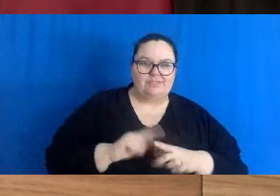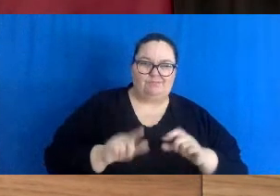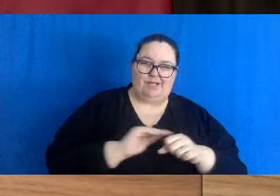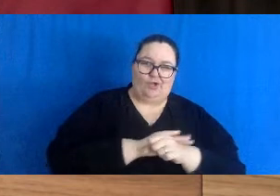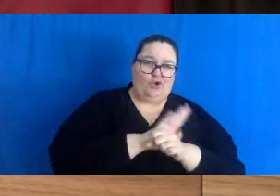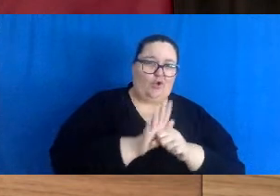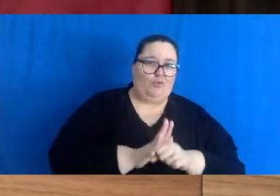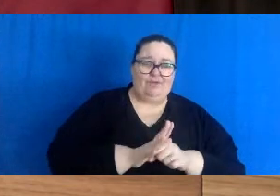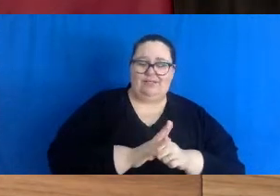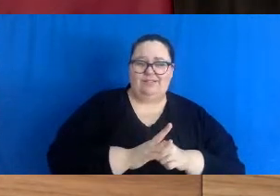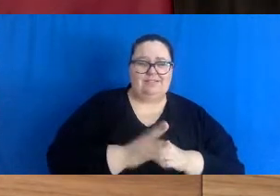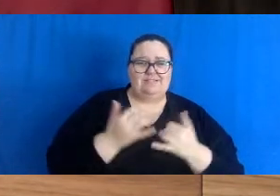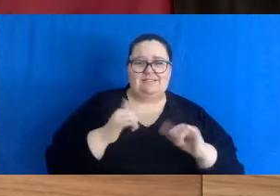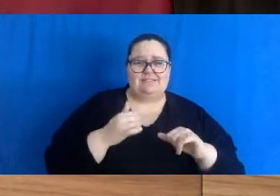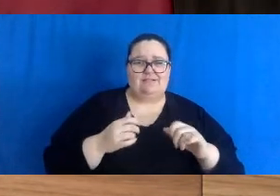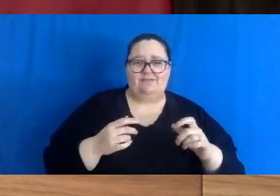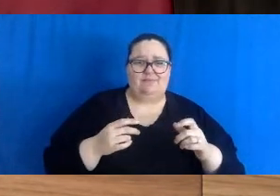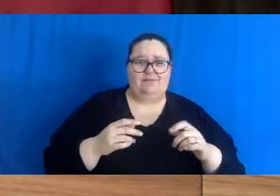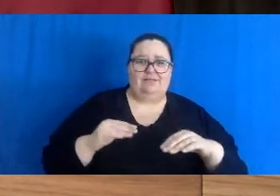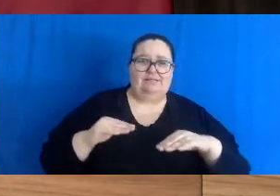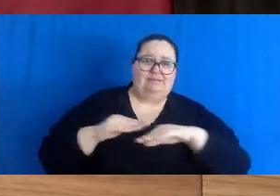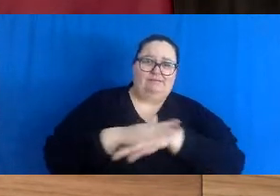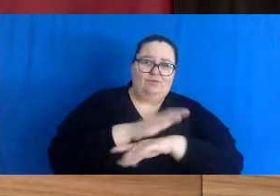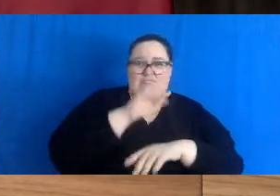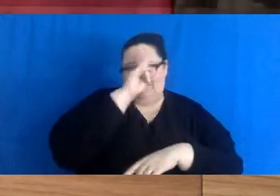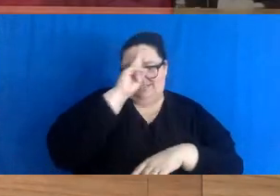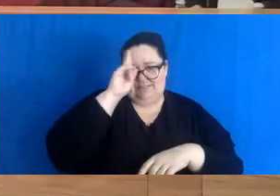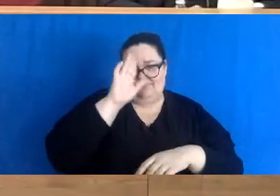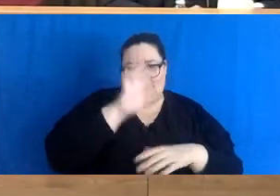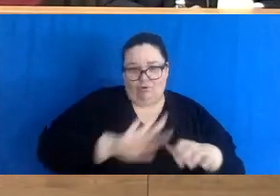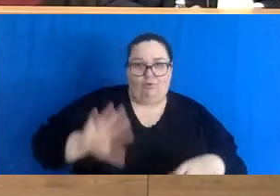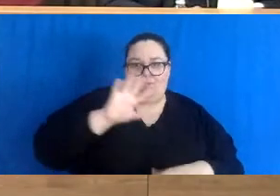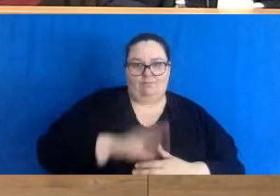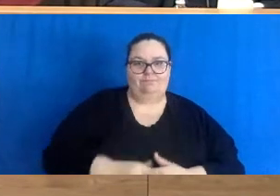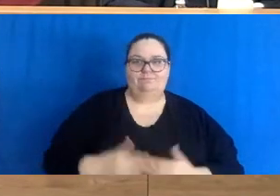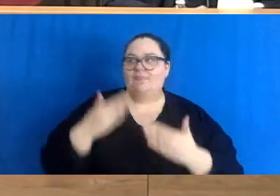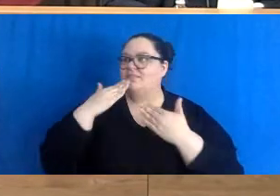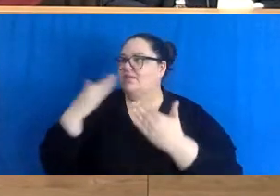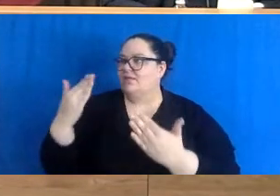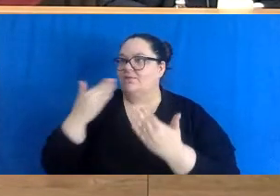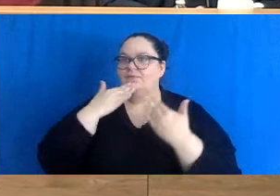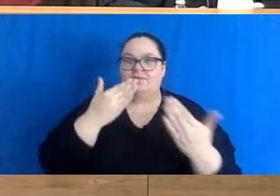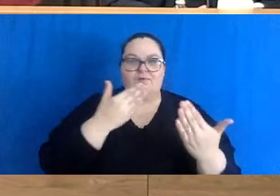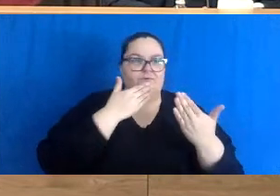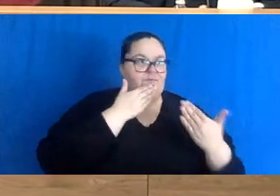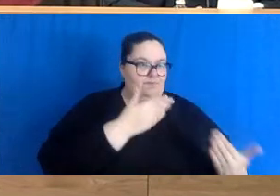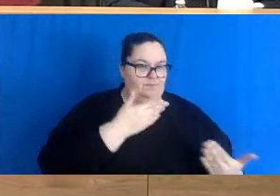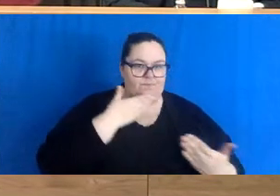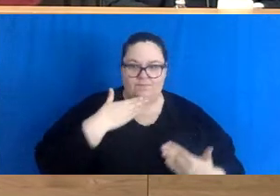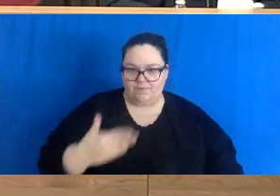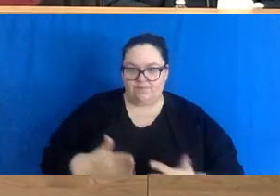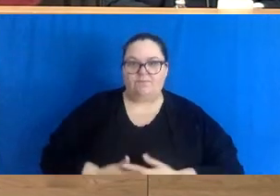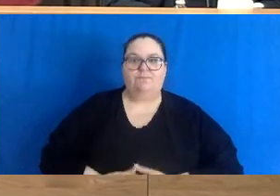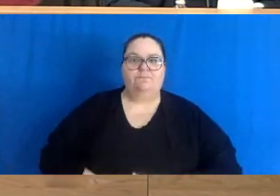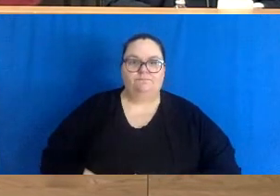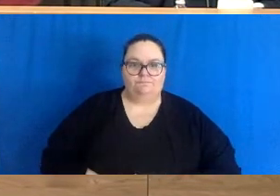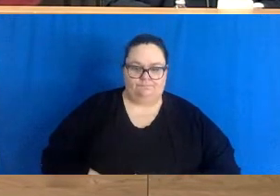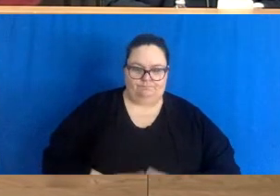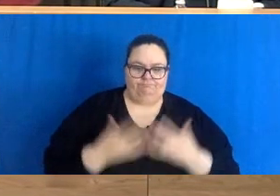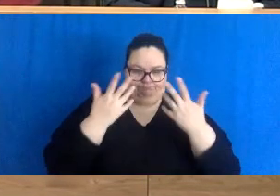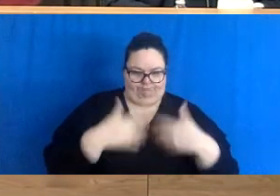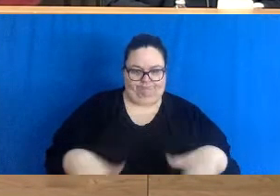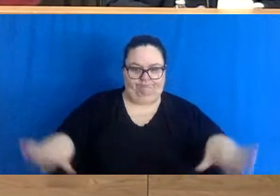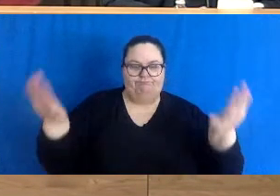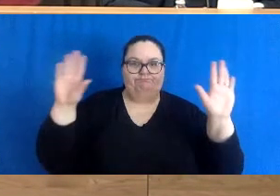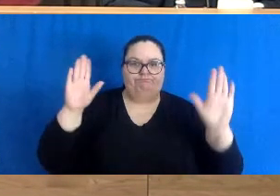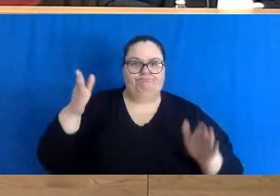hospital thank you Dr. Dornan thank you premier thank you Dr. Russell merci beaucoup Dr. DeRosier voilà la fin de